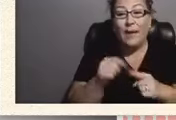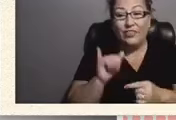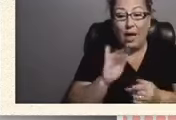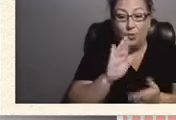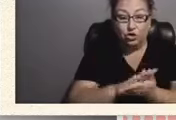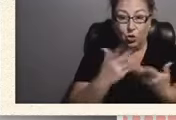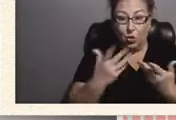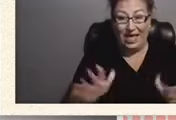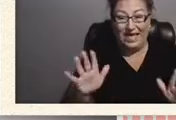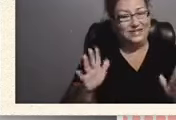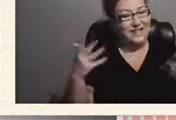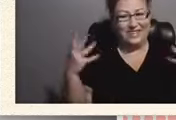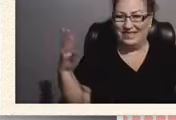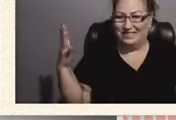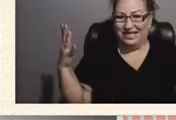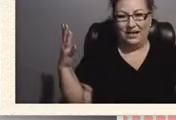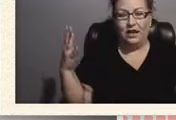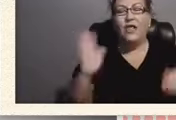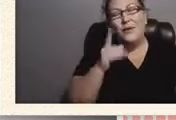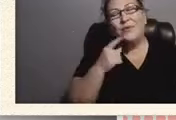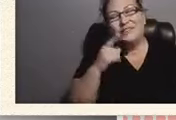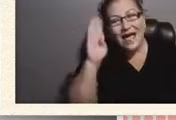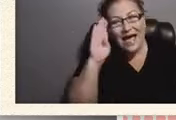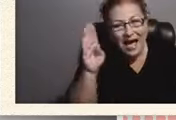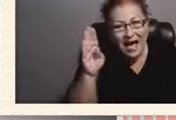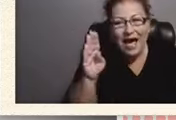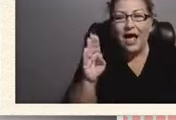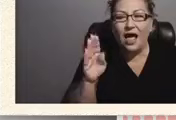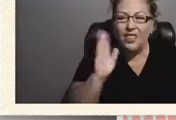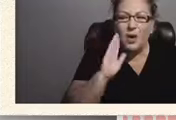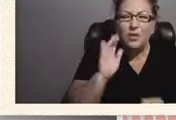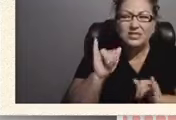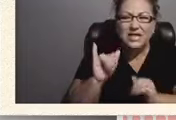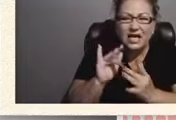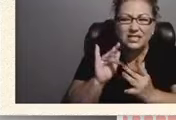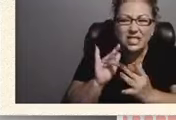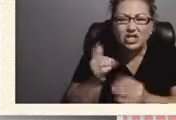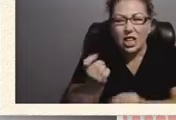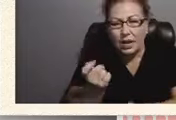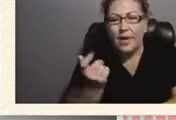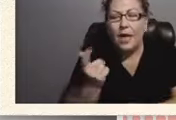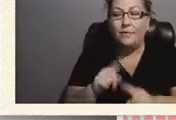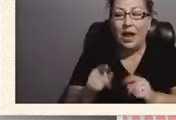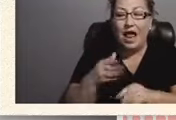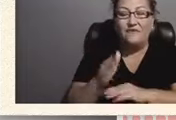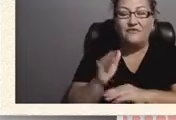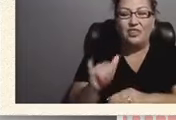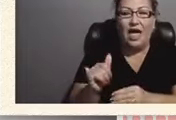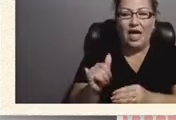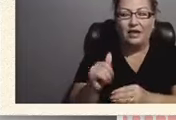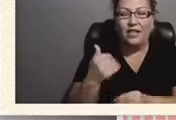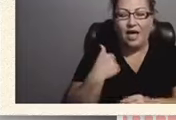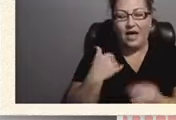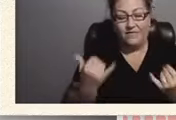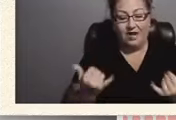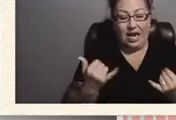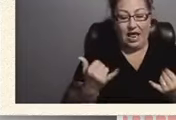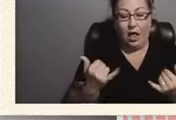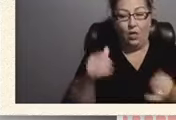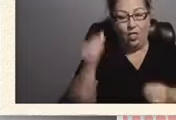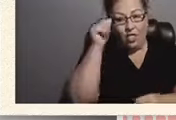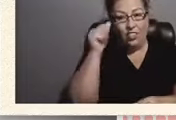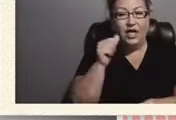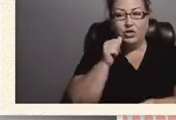much, you know, they'll say hi, you know, they'll stay in touch a little bit. But after that, they have now the adult best buddies.